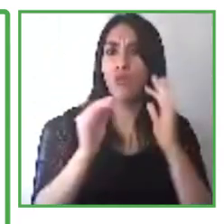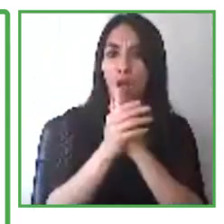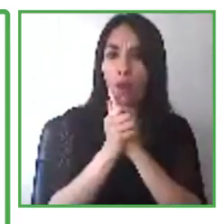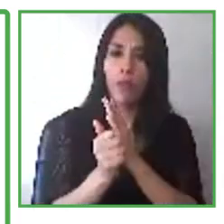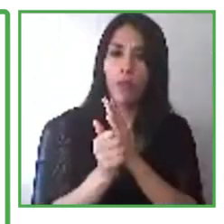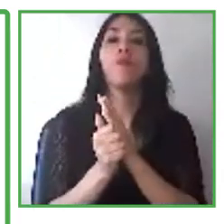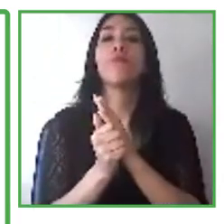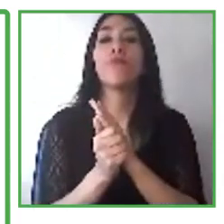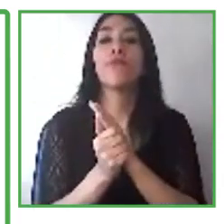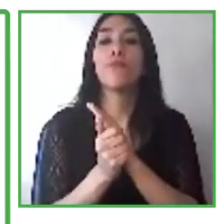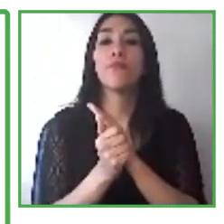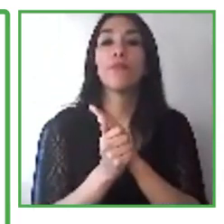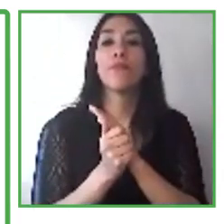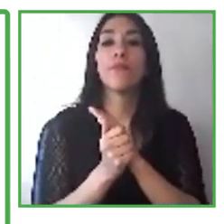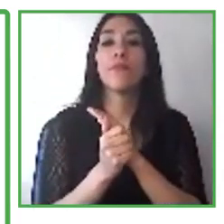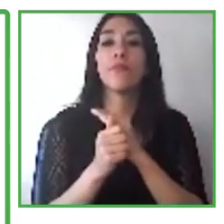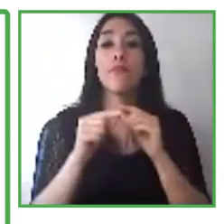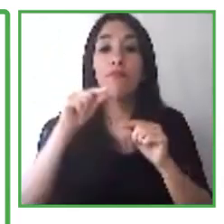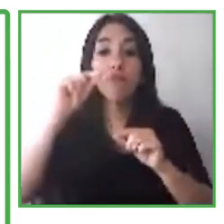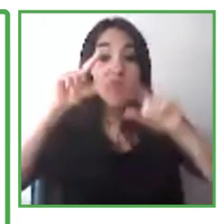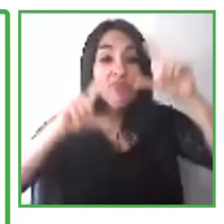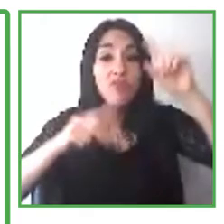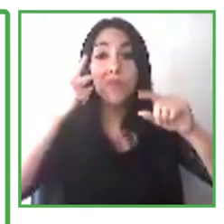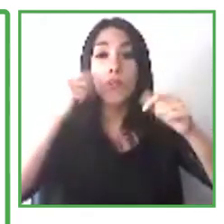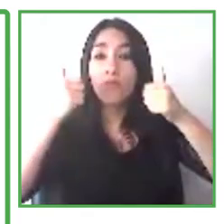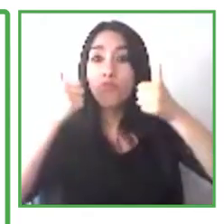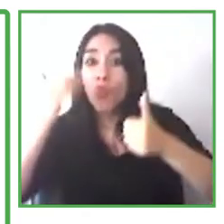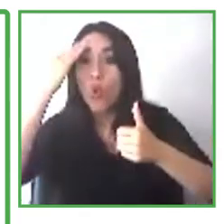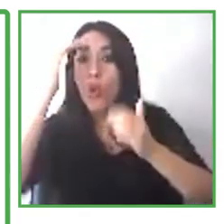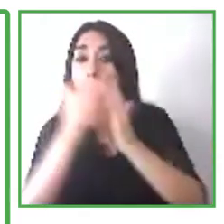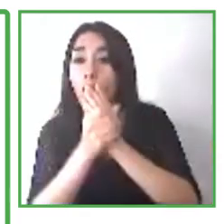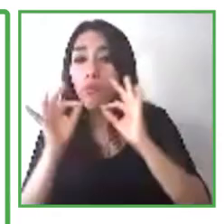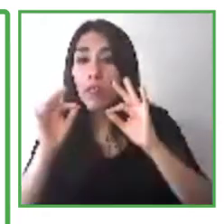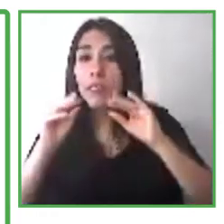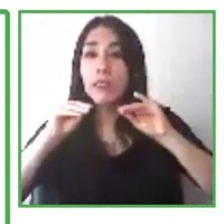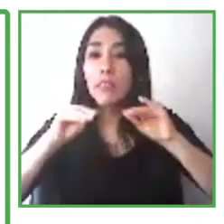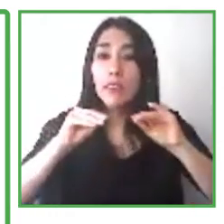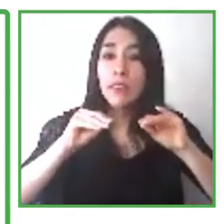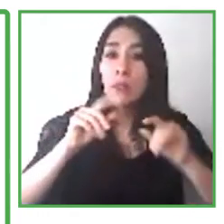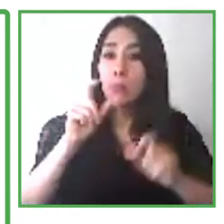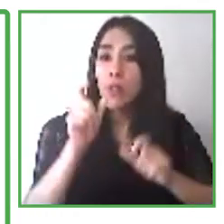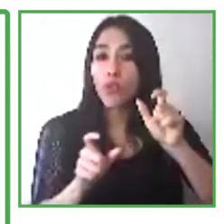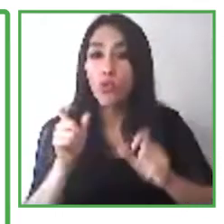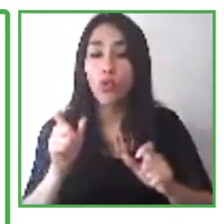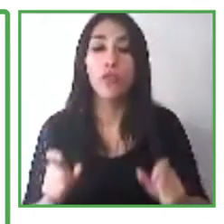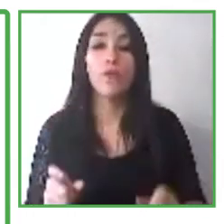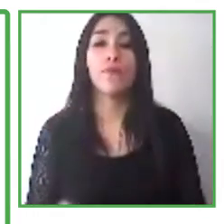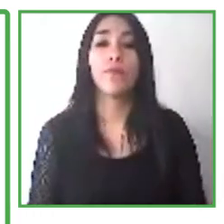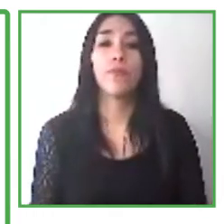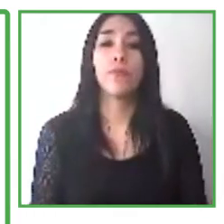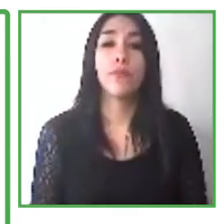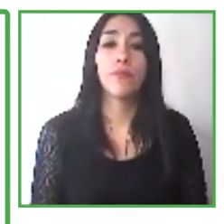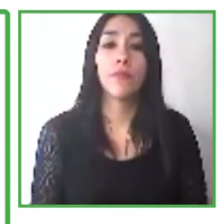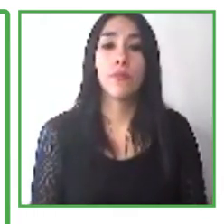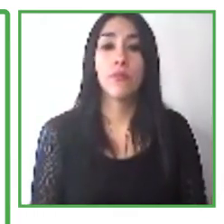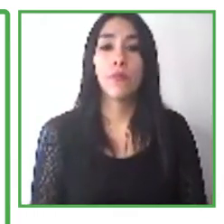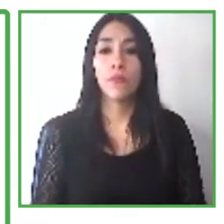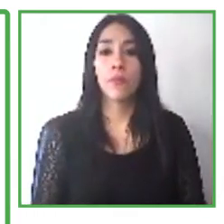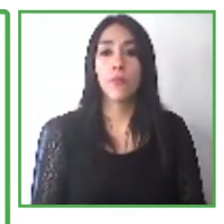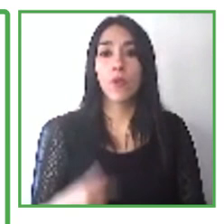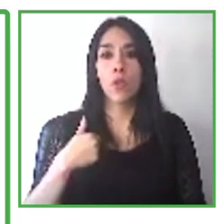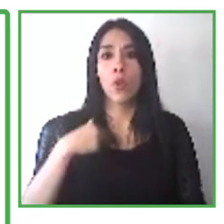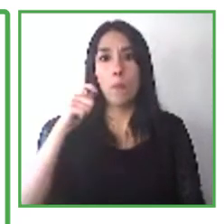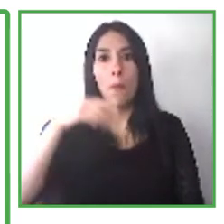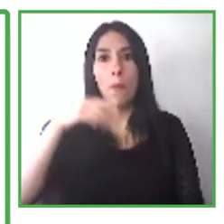in-person and virtual, we facilitate mentorship and career counseling to really be there for the participant and support